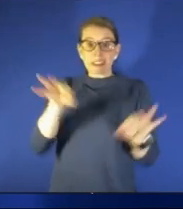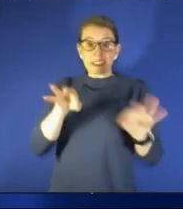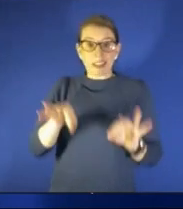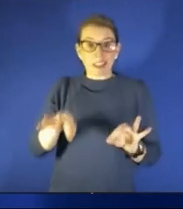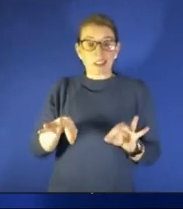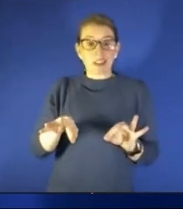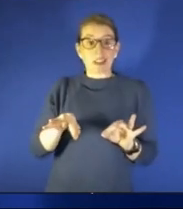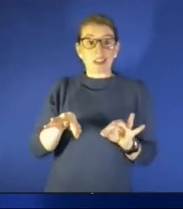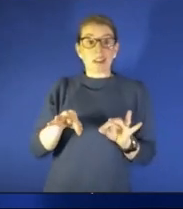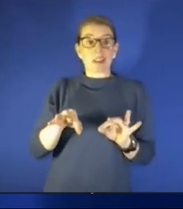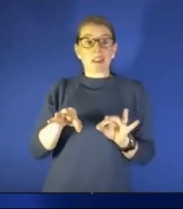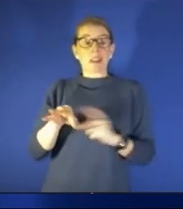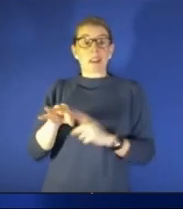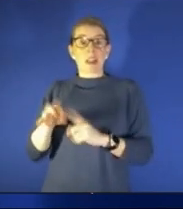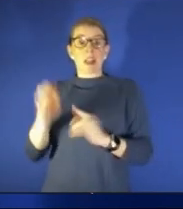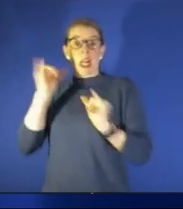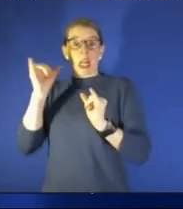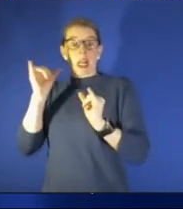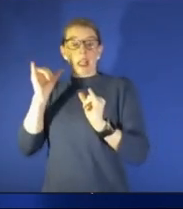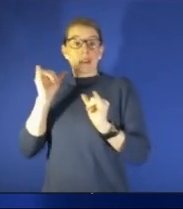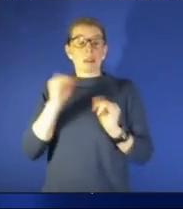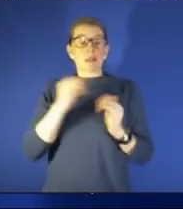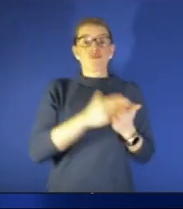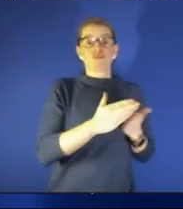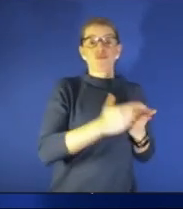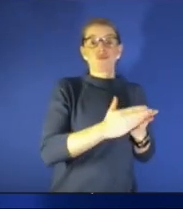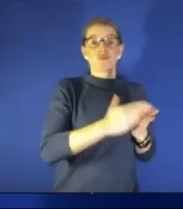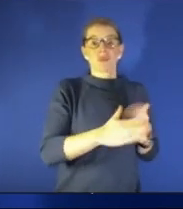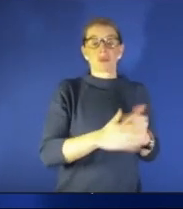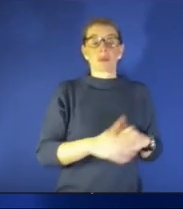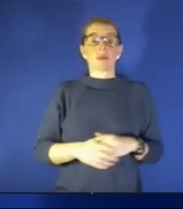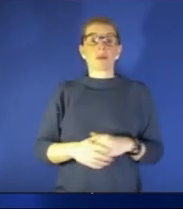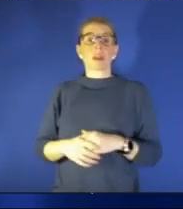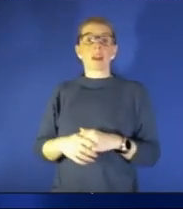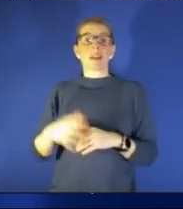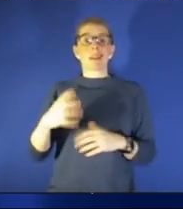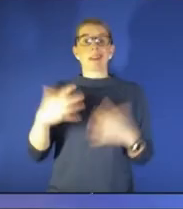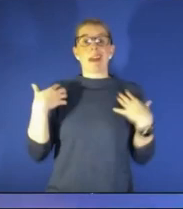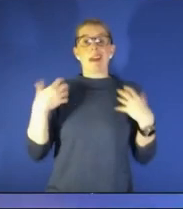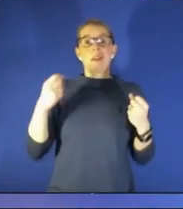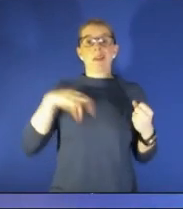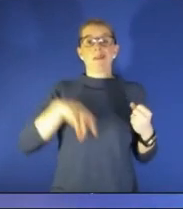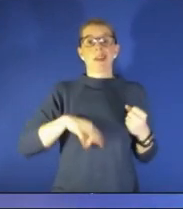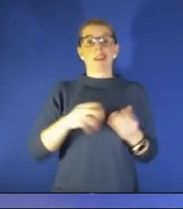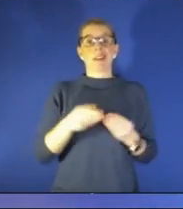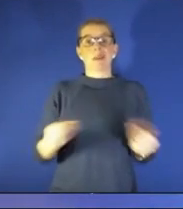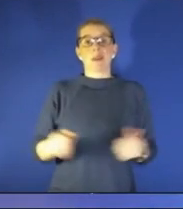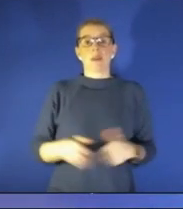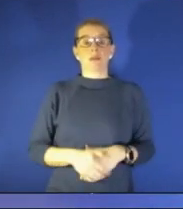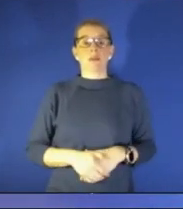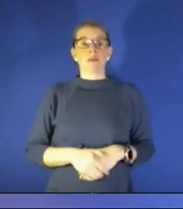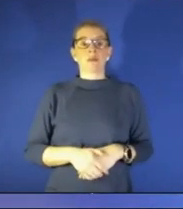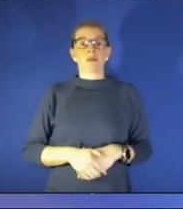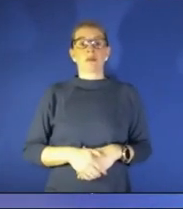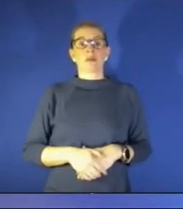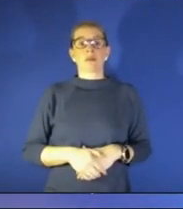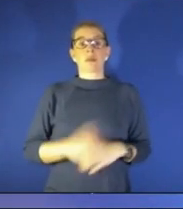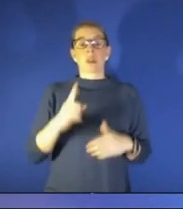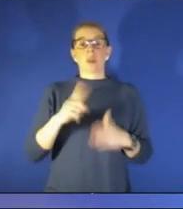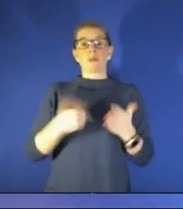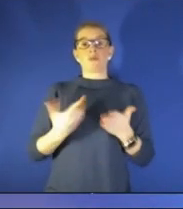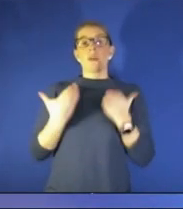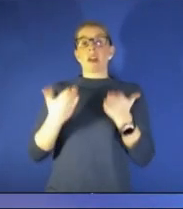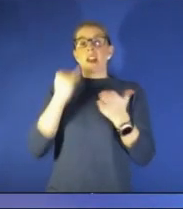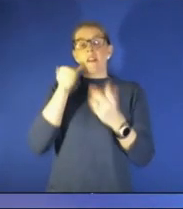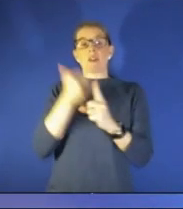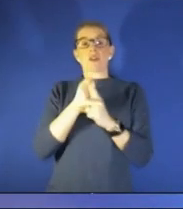versus those with daily consumption uh that health benefit disappears so what is recommended what would be if you were talking to somebody what would be